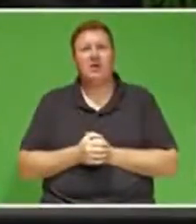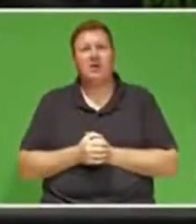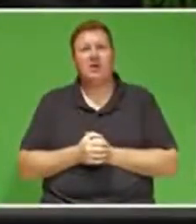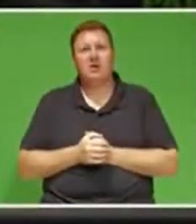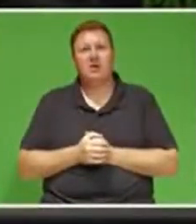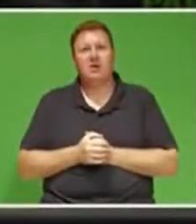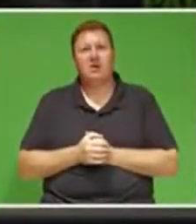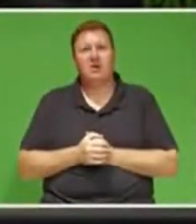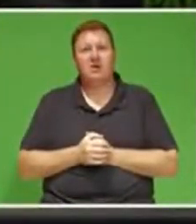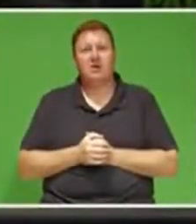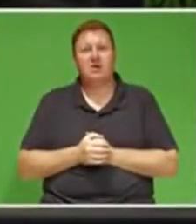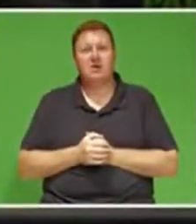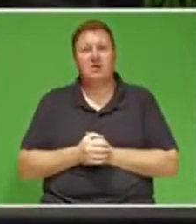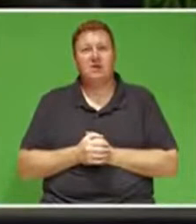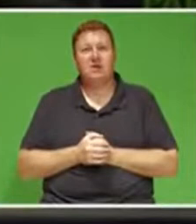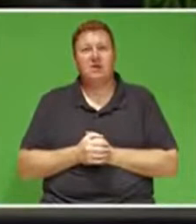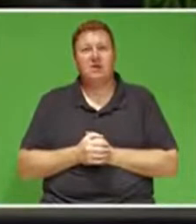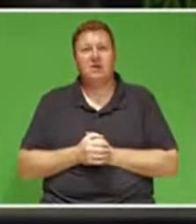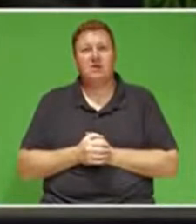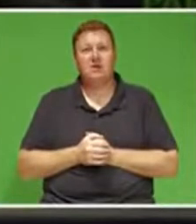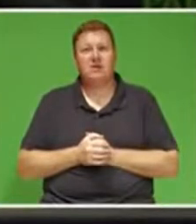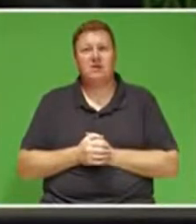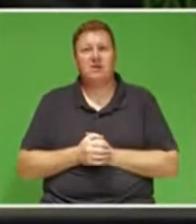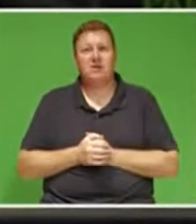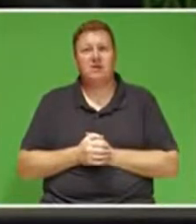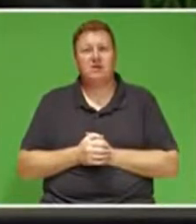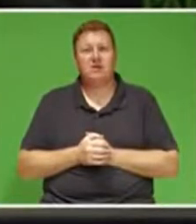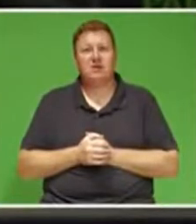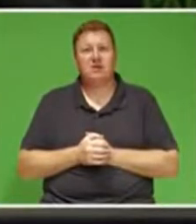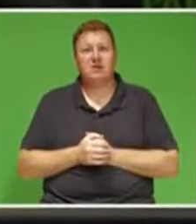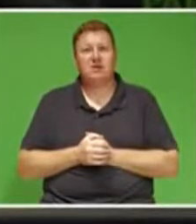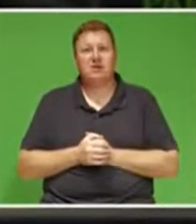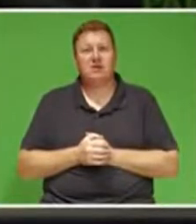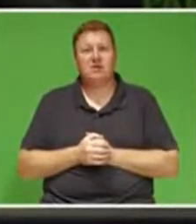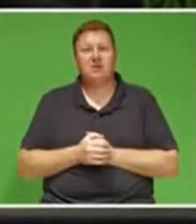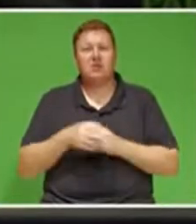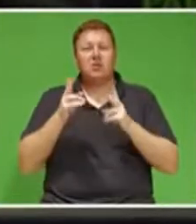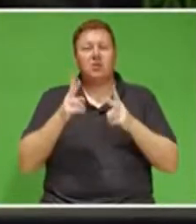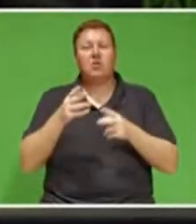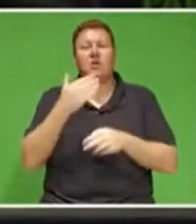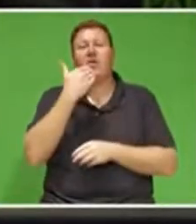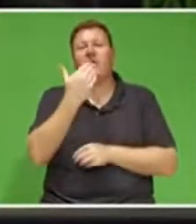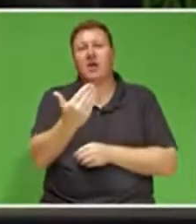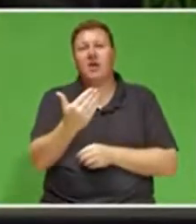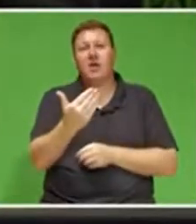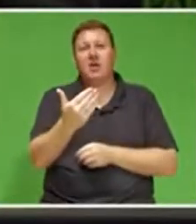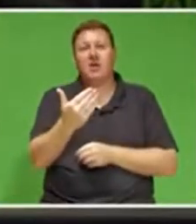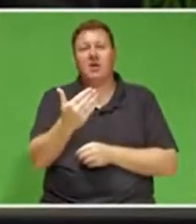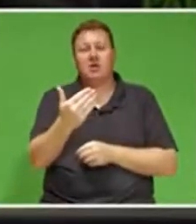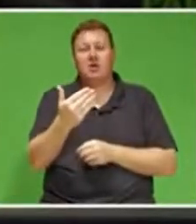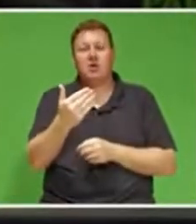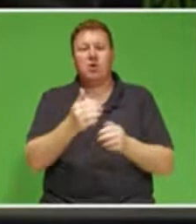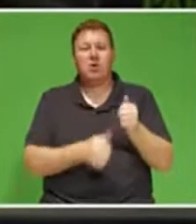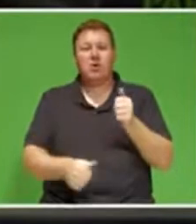I also thank, I'd like to extend my gratitude to our Directors General.